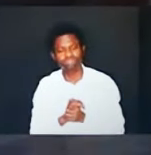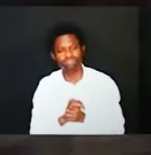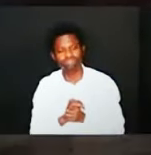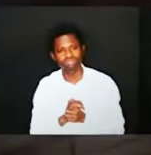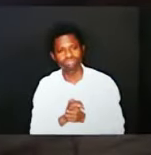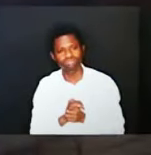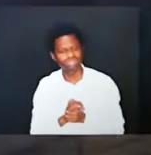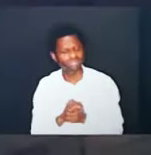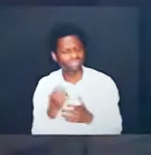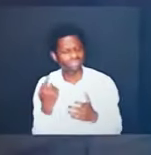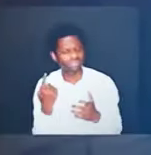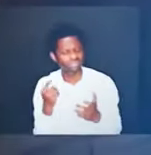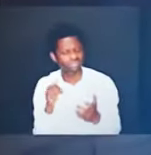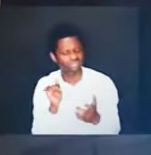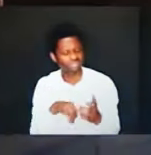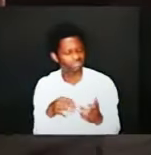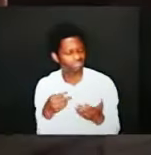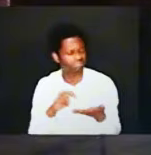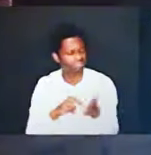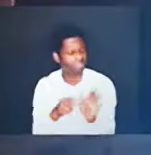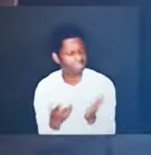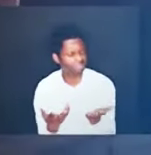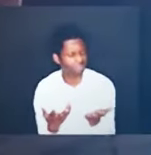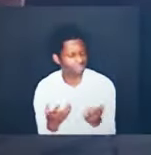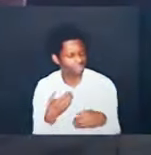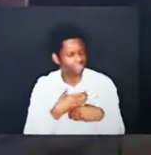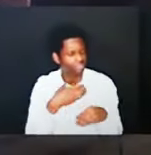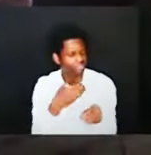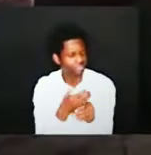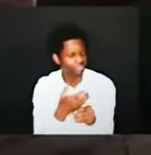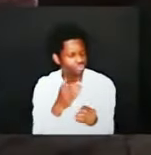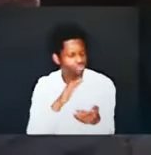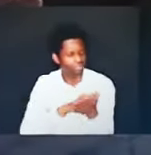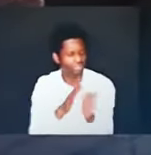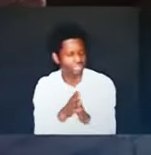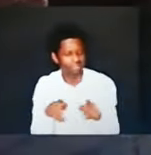what does this mean created to be like God